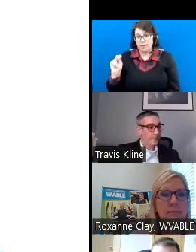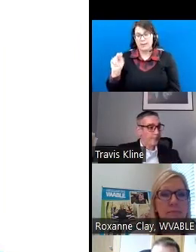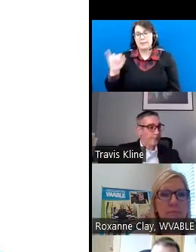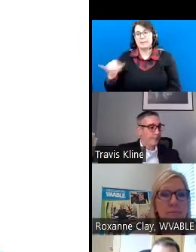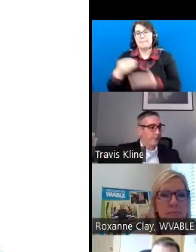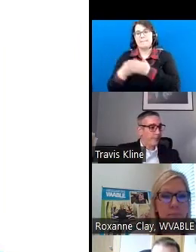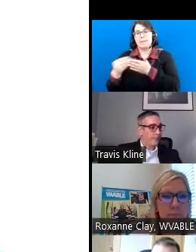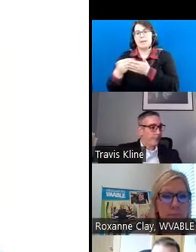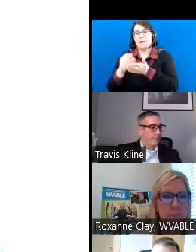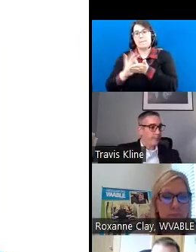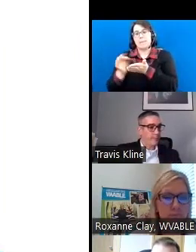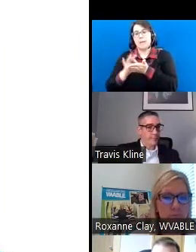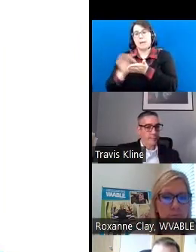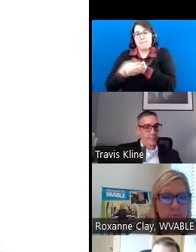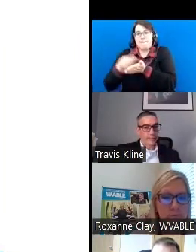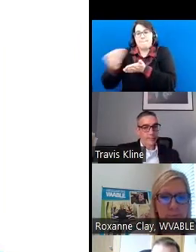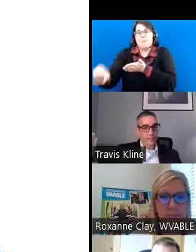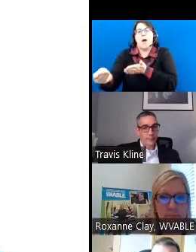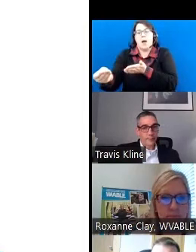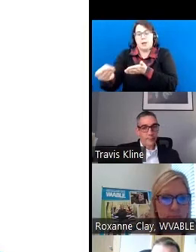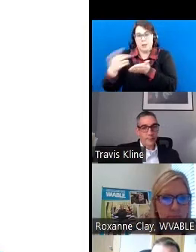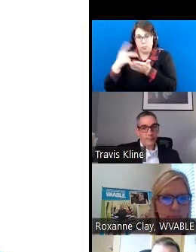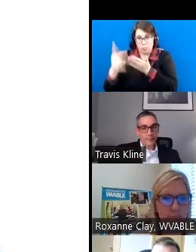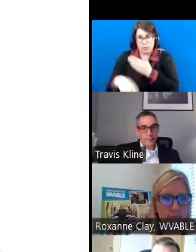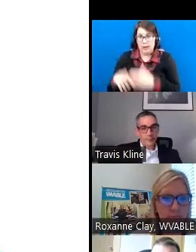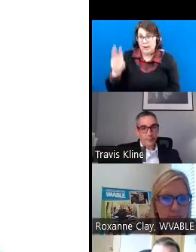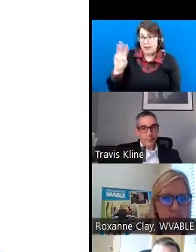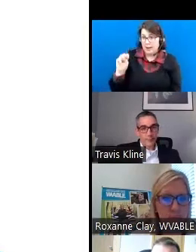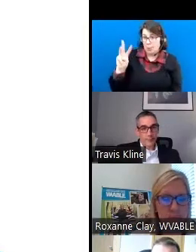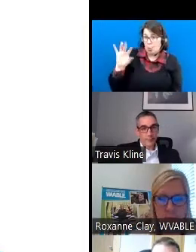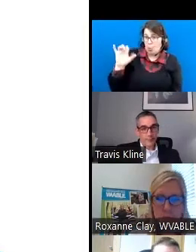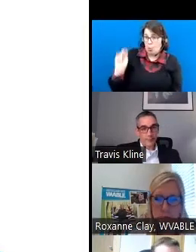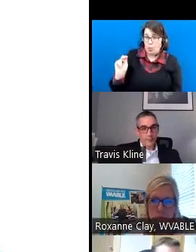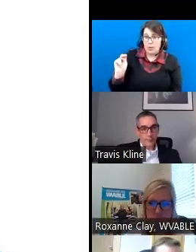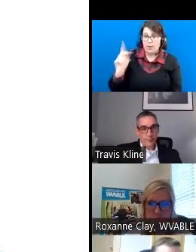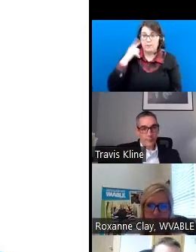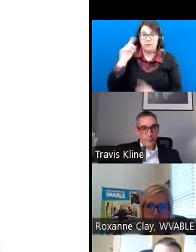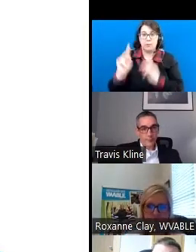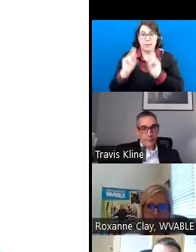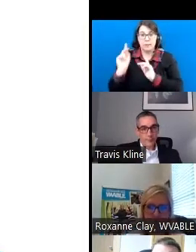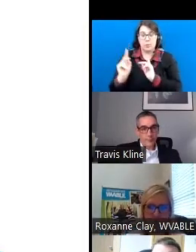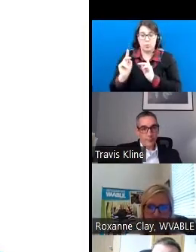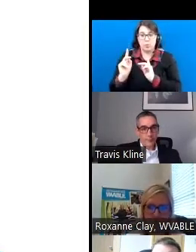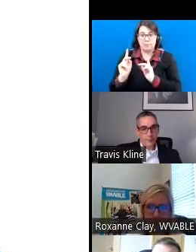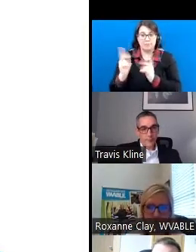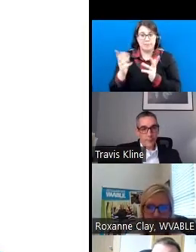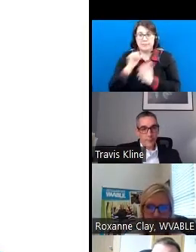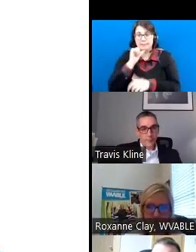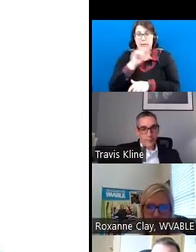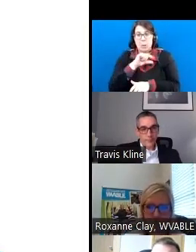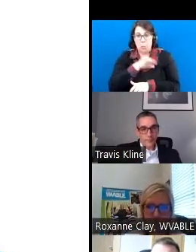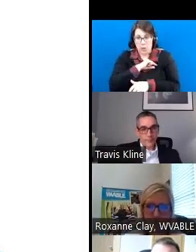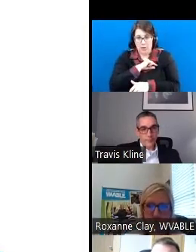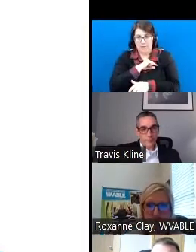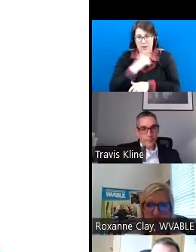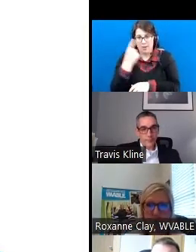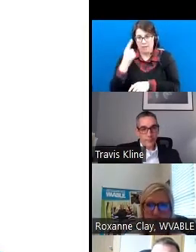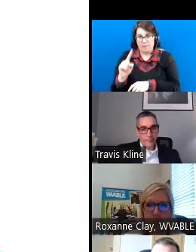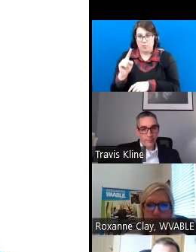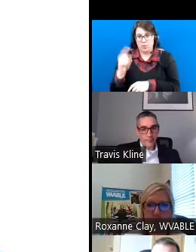program. So MWIN is for folks who do not qualify for